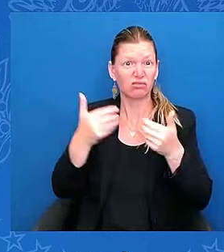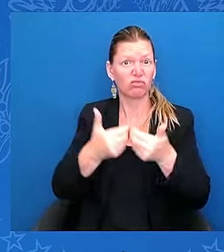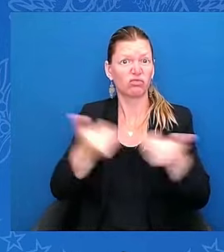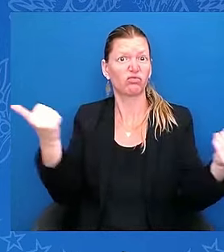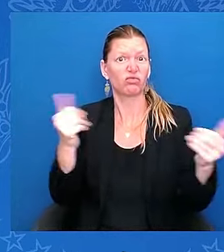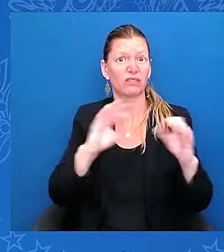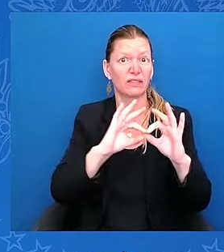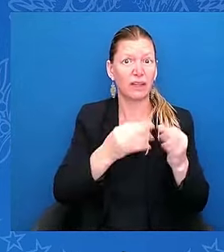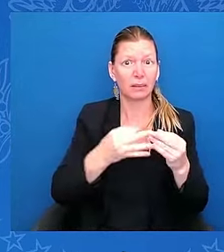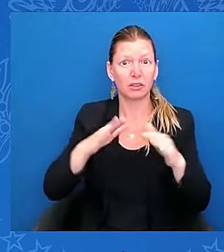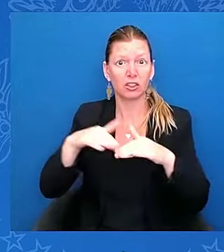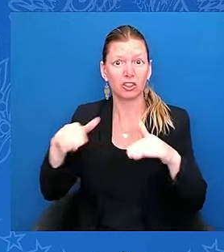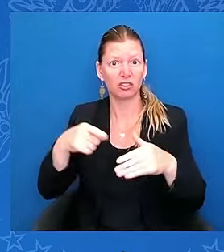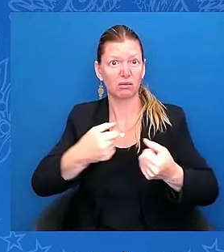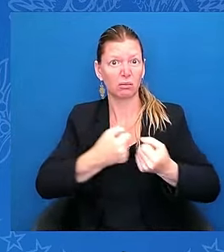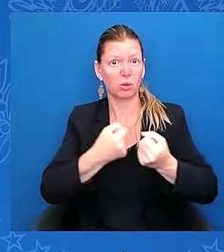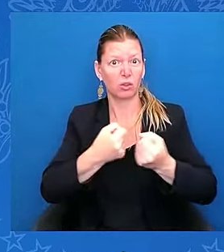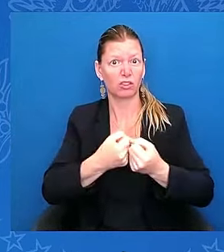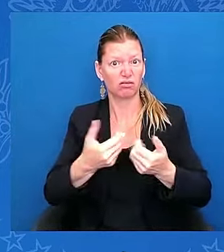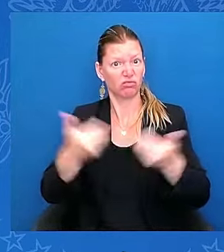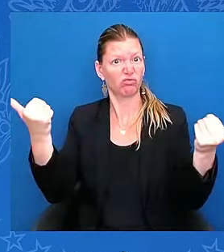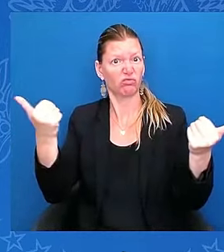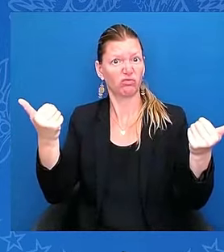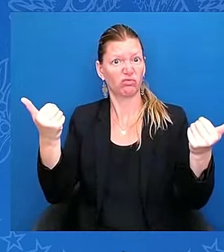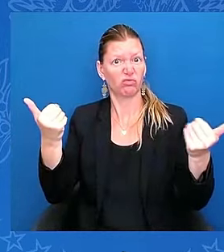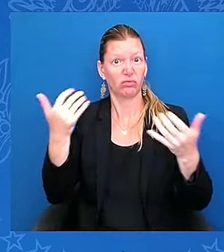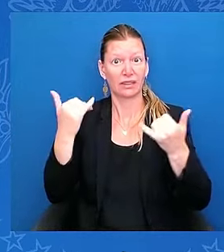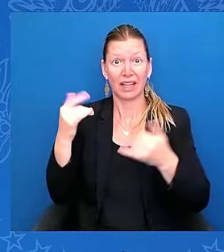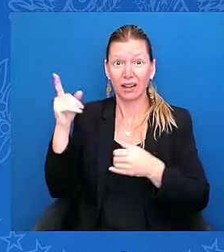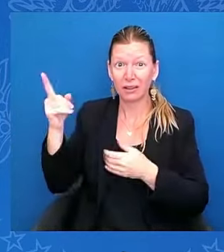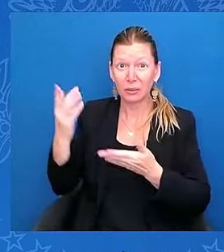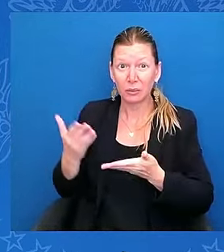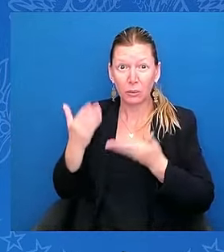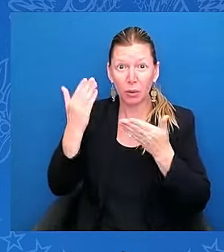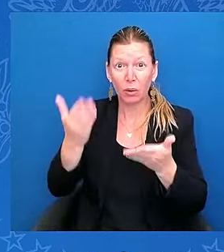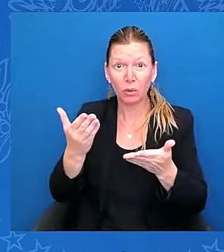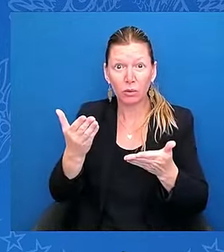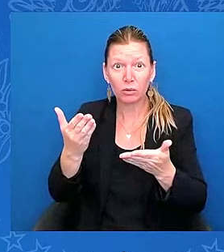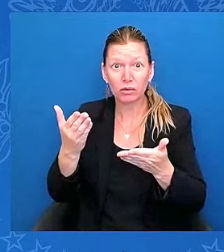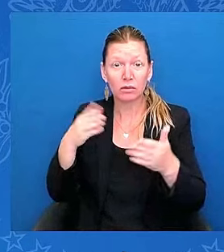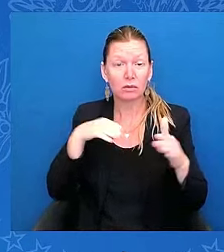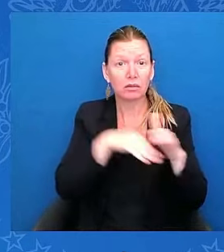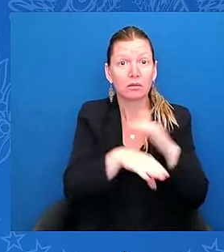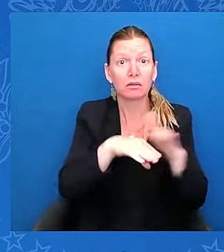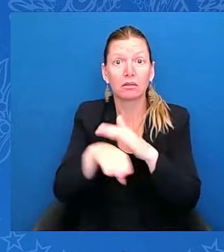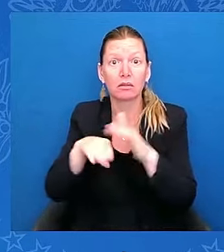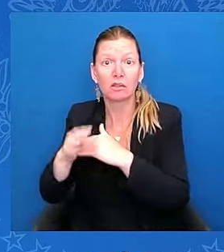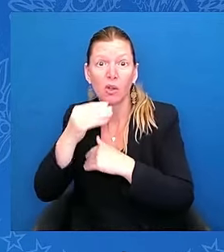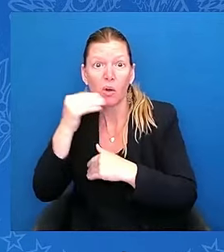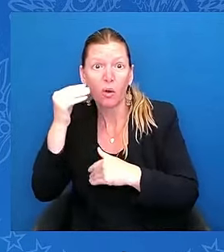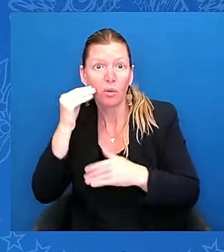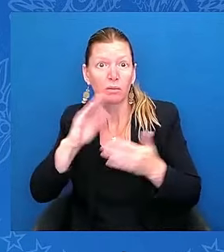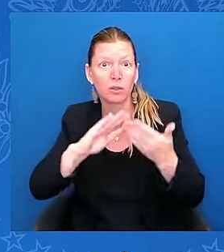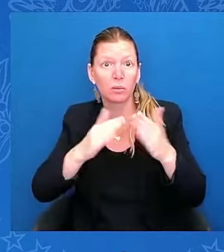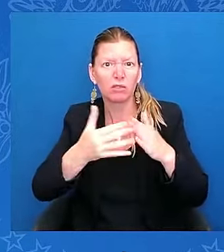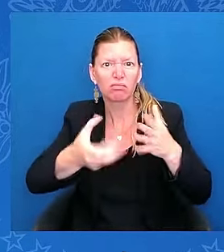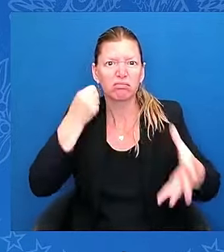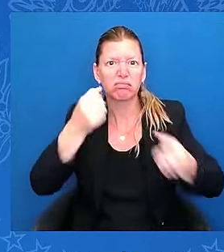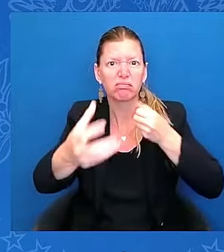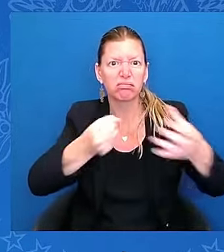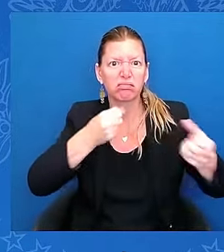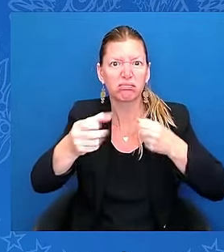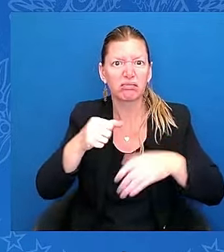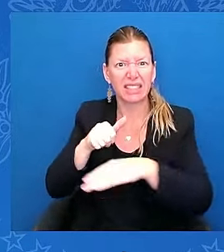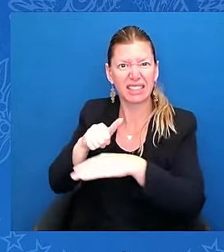and communities and place them in detention camps. He's actually saying these things. It's hard to believe it's being said, but he's actually saying these things